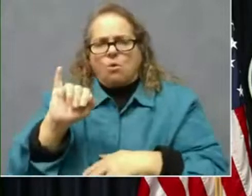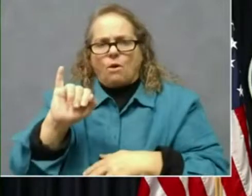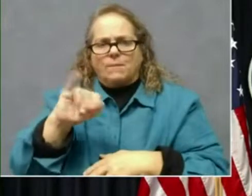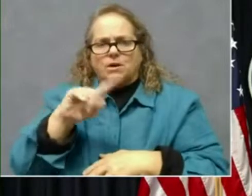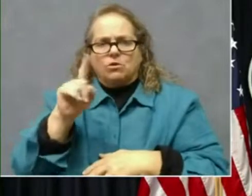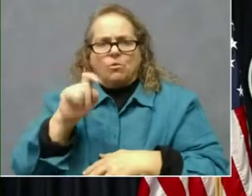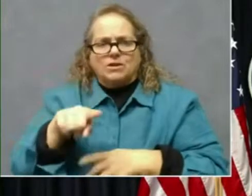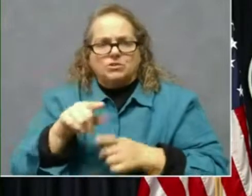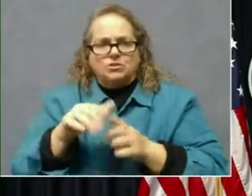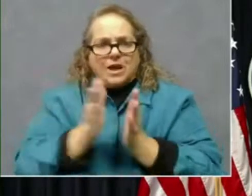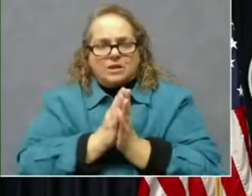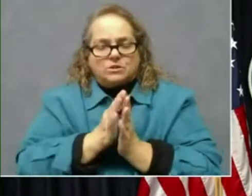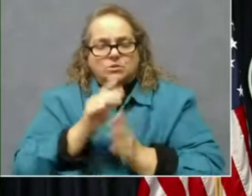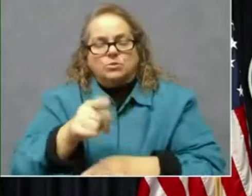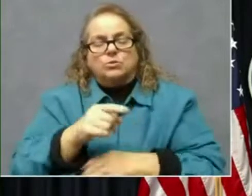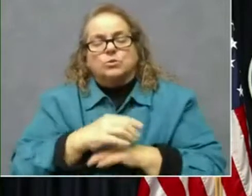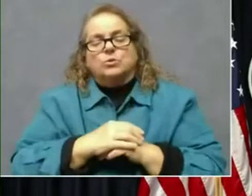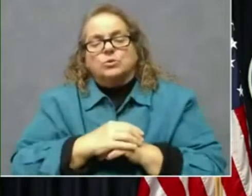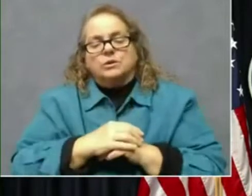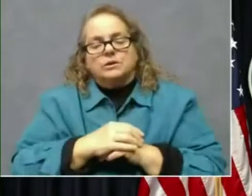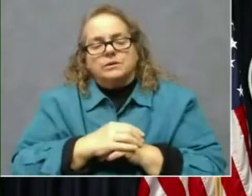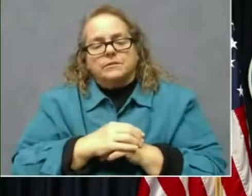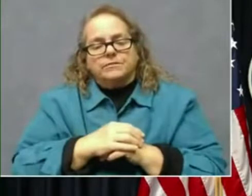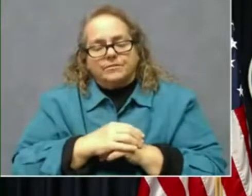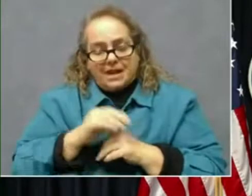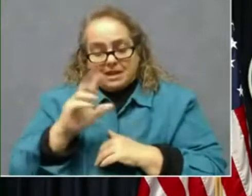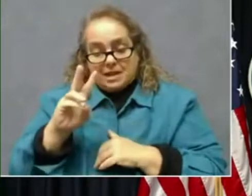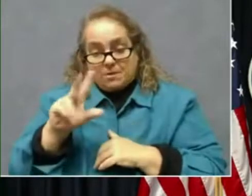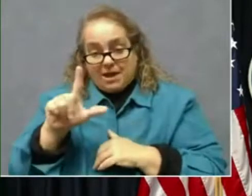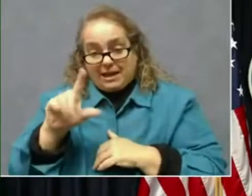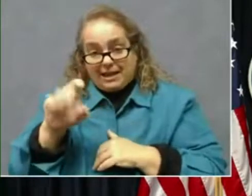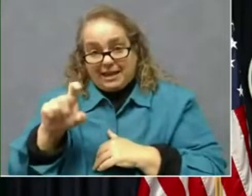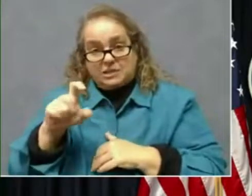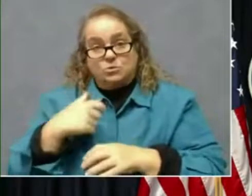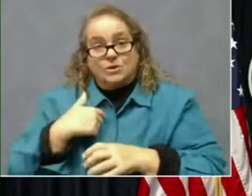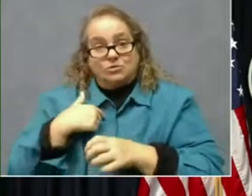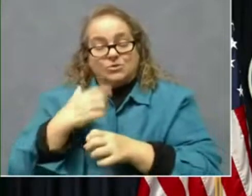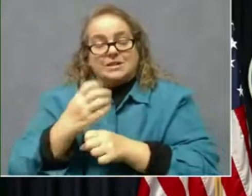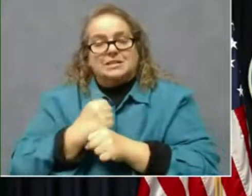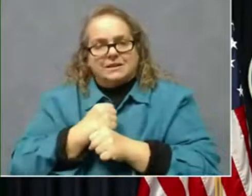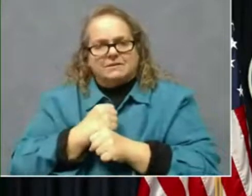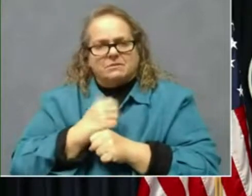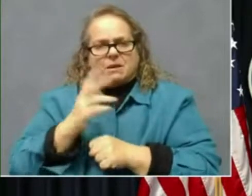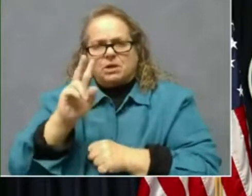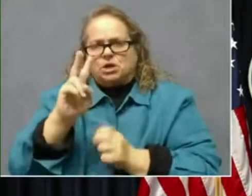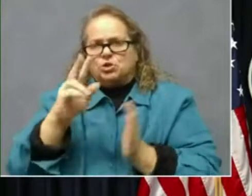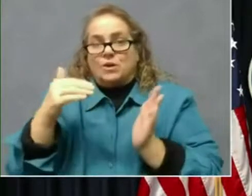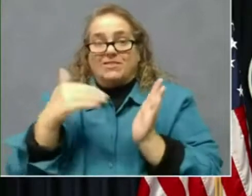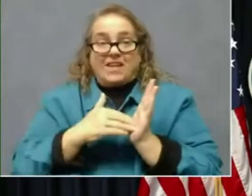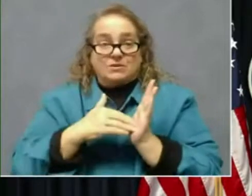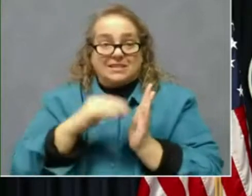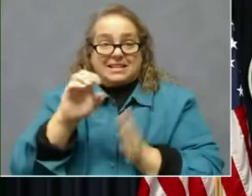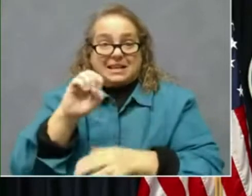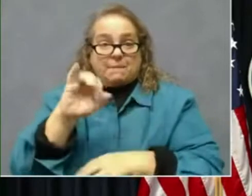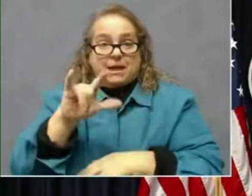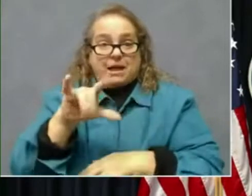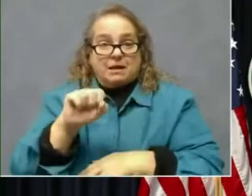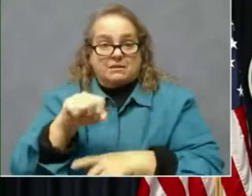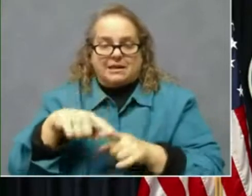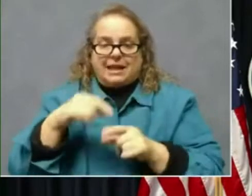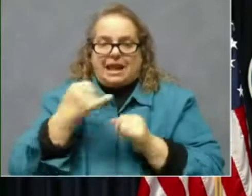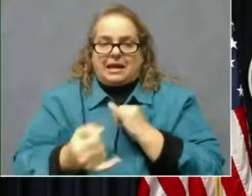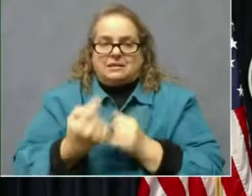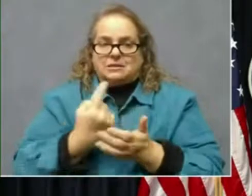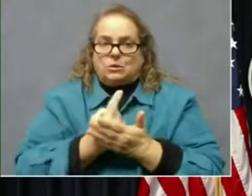We at WLEX, we have received at least 2000 emails just over the past week or so from